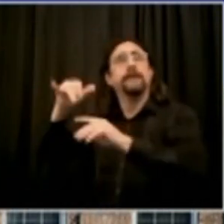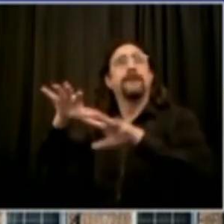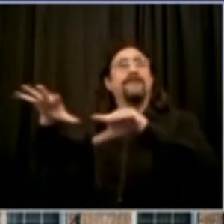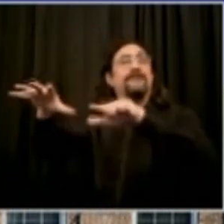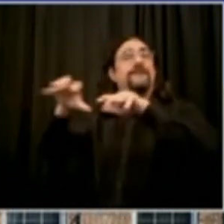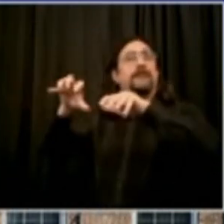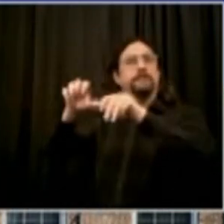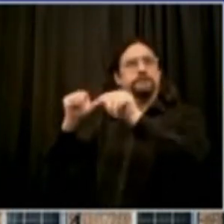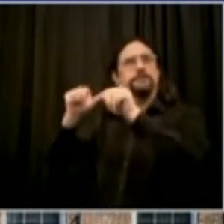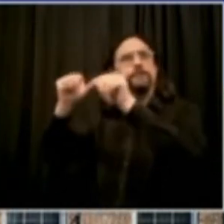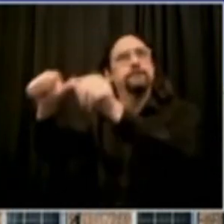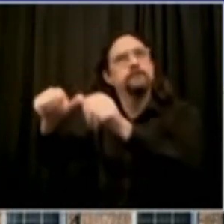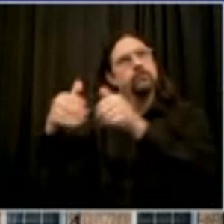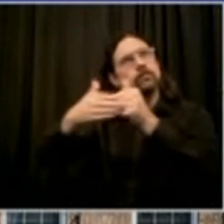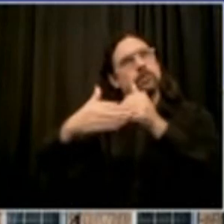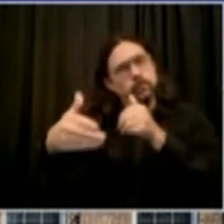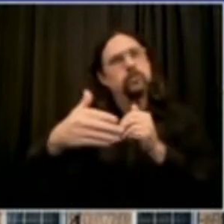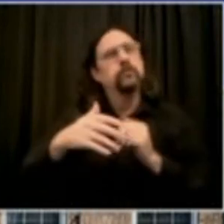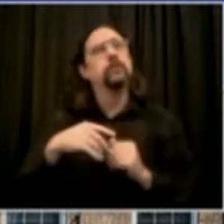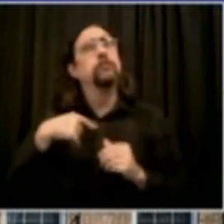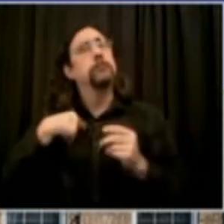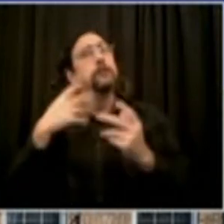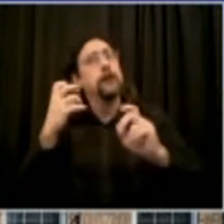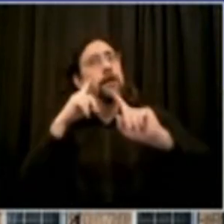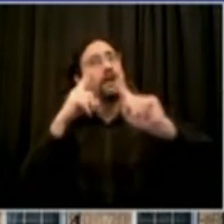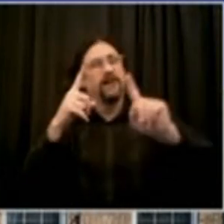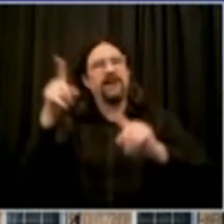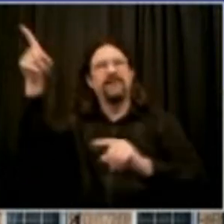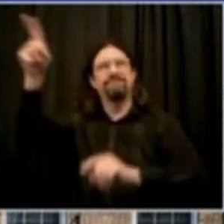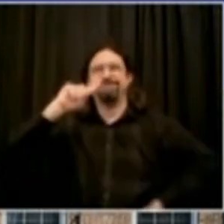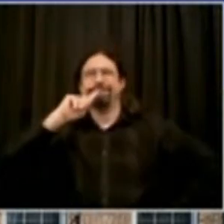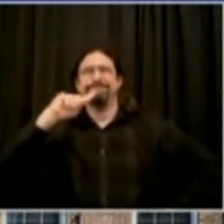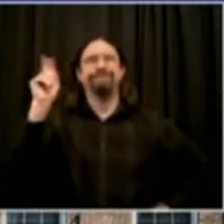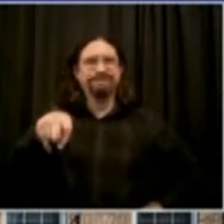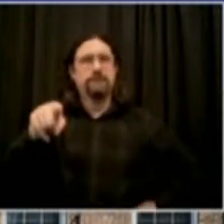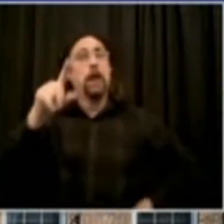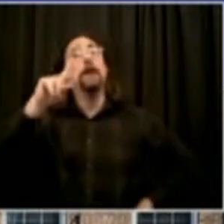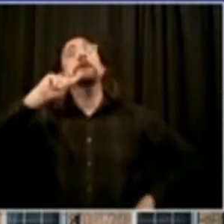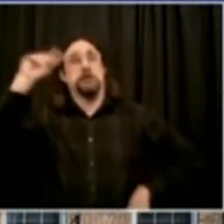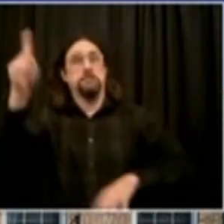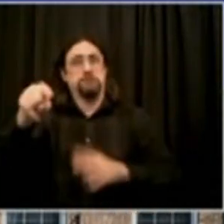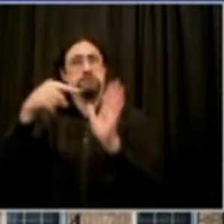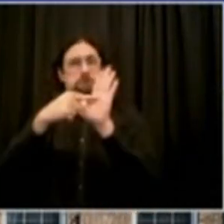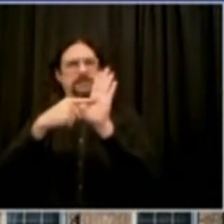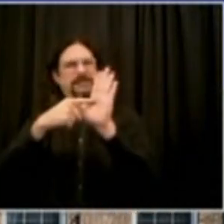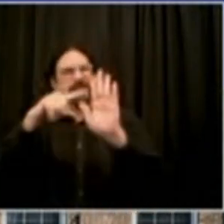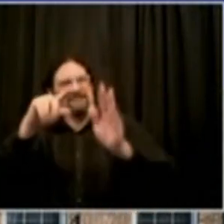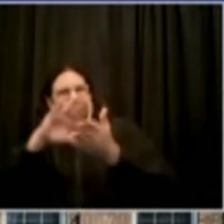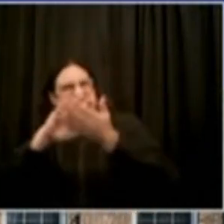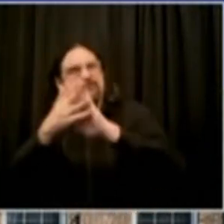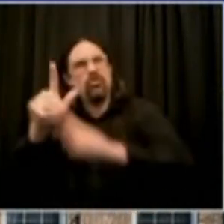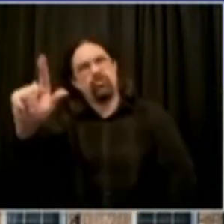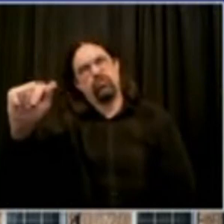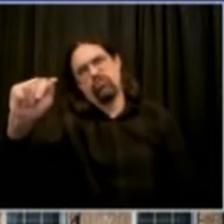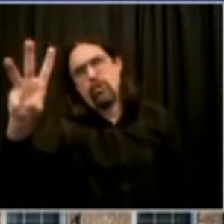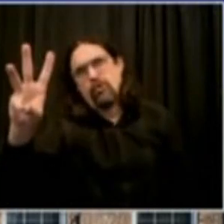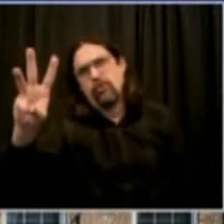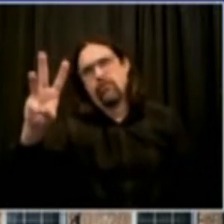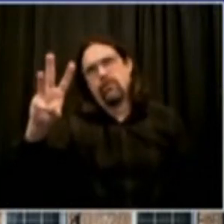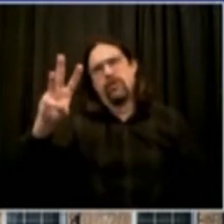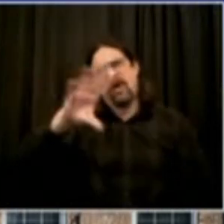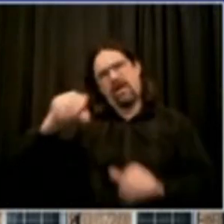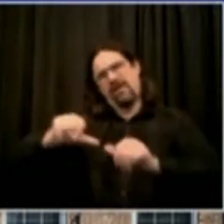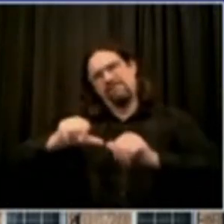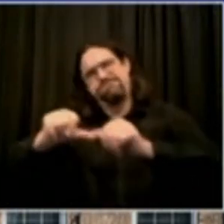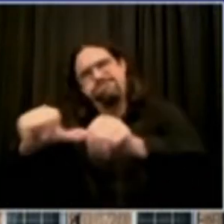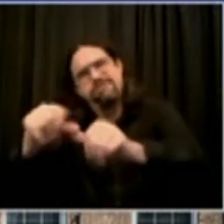have income, giving them the opportunity to go on a payment plan and pay back when they do. That's right for tenants and landlords alike. We need state action